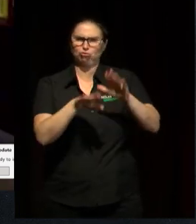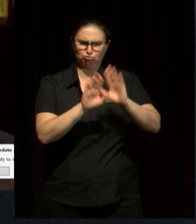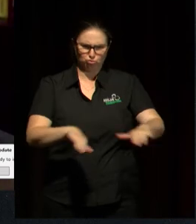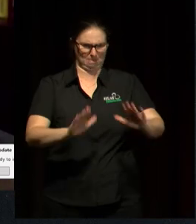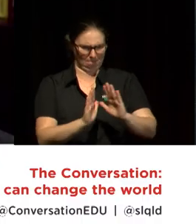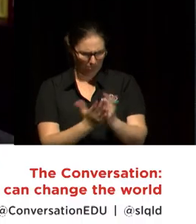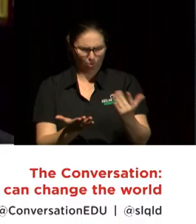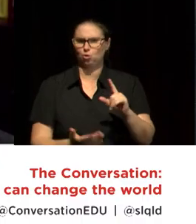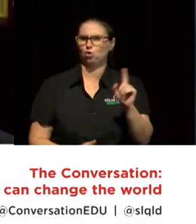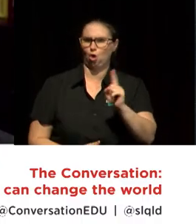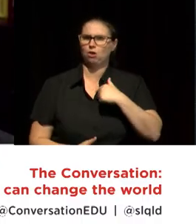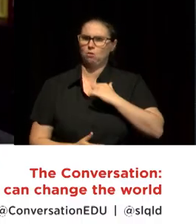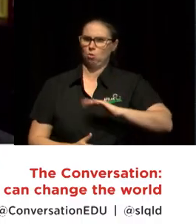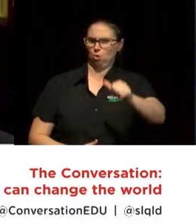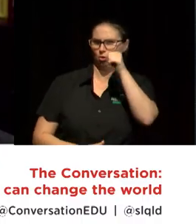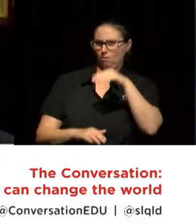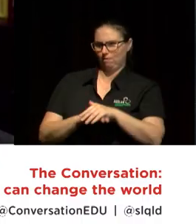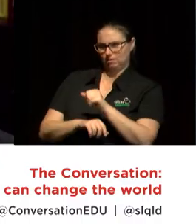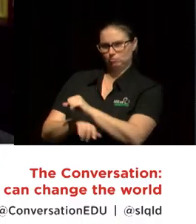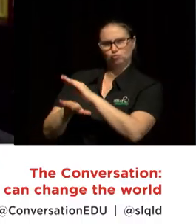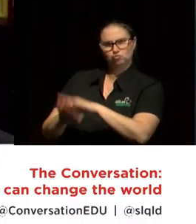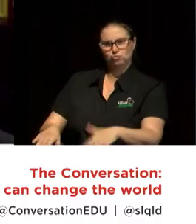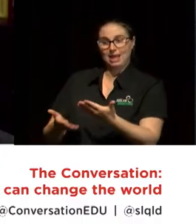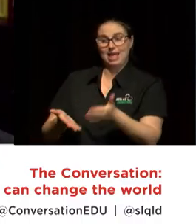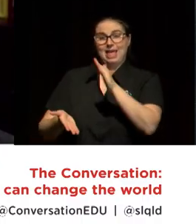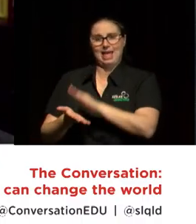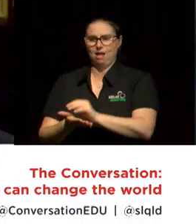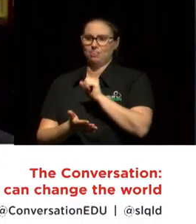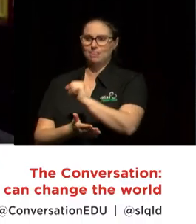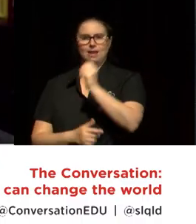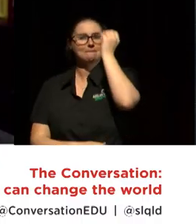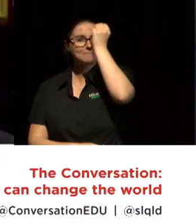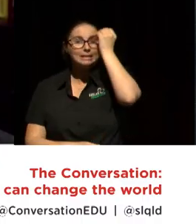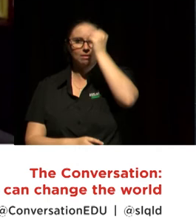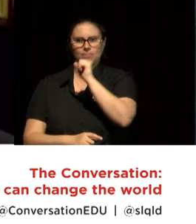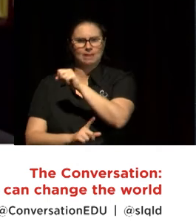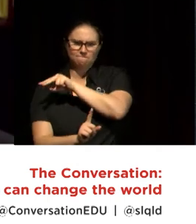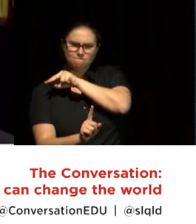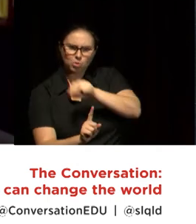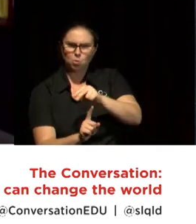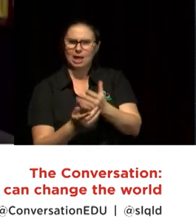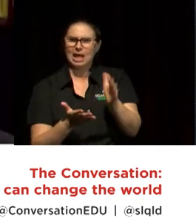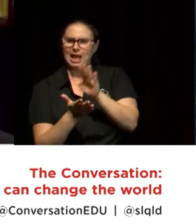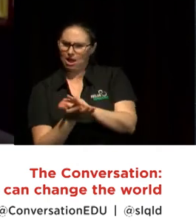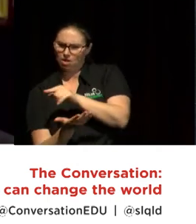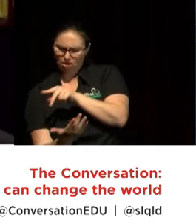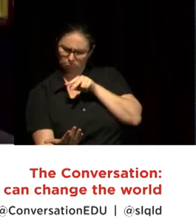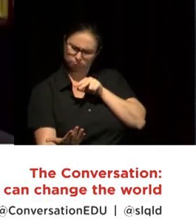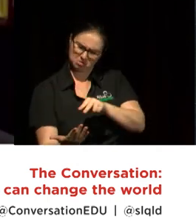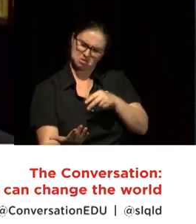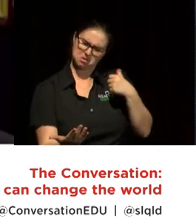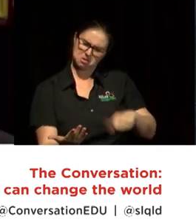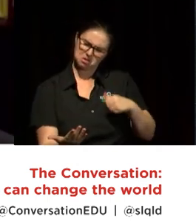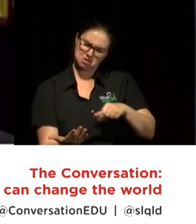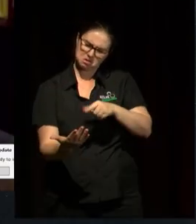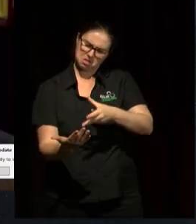I'm interested in interpretation. I'm interested in how they kind of make meaning of true stories